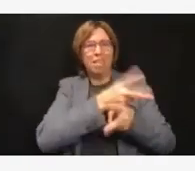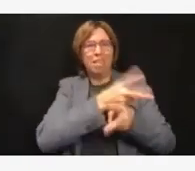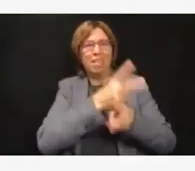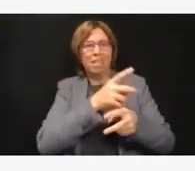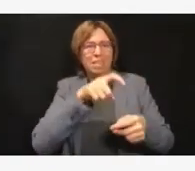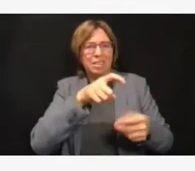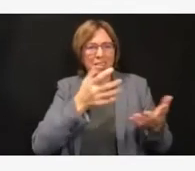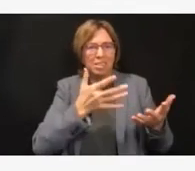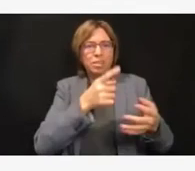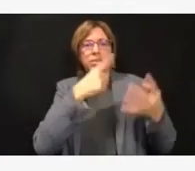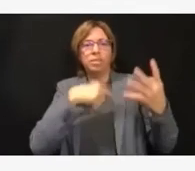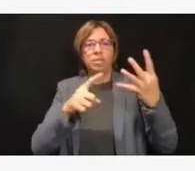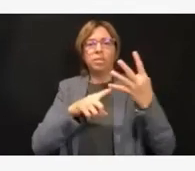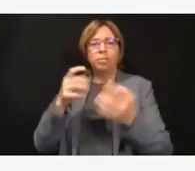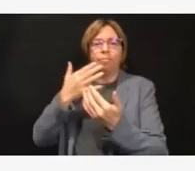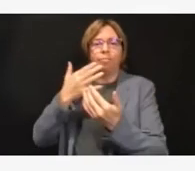share.